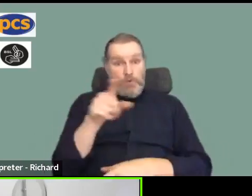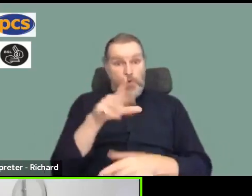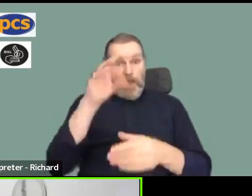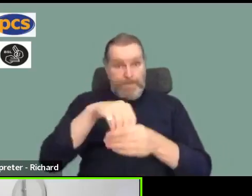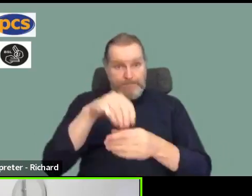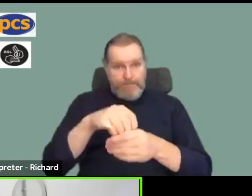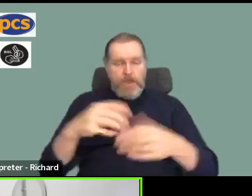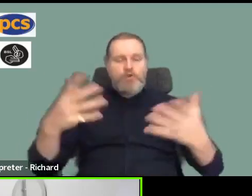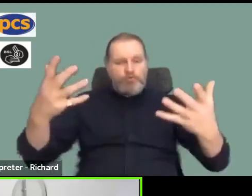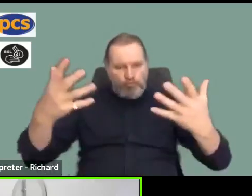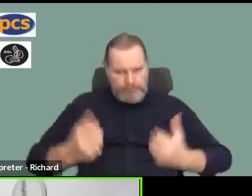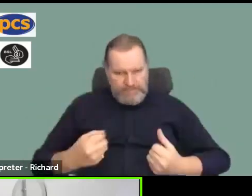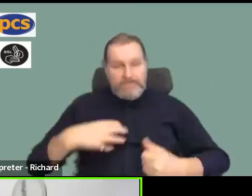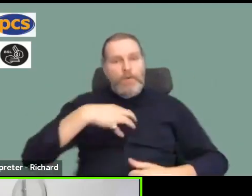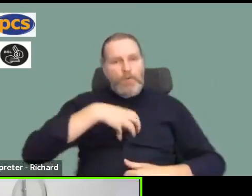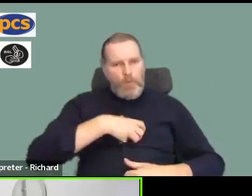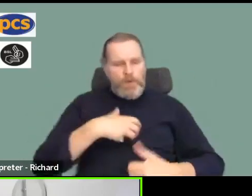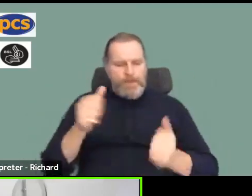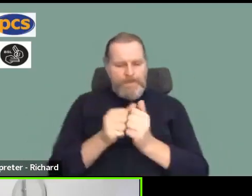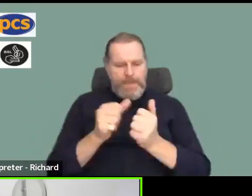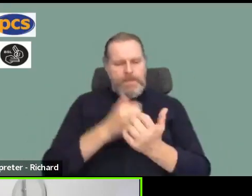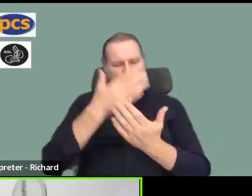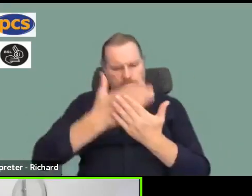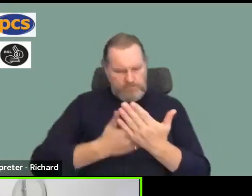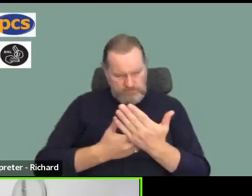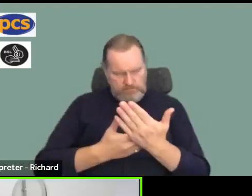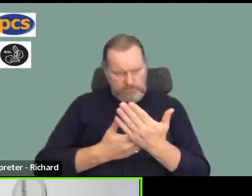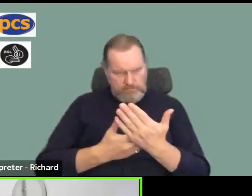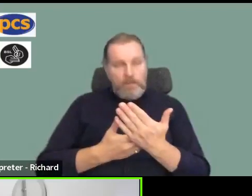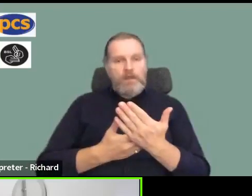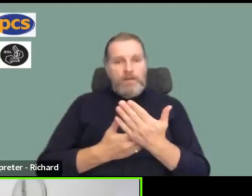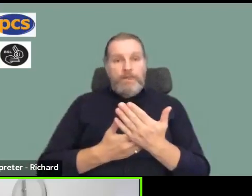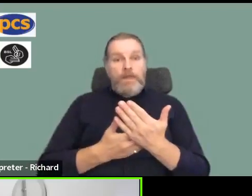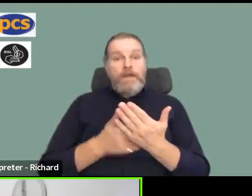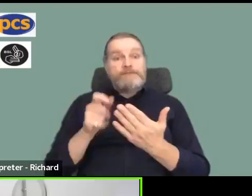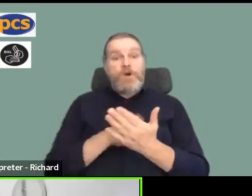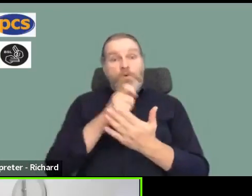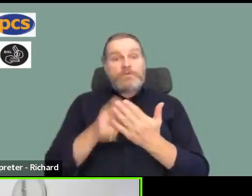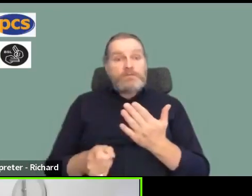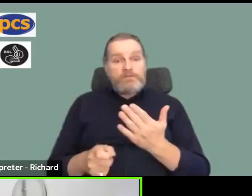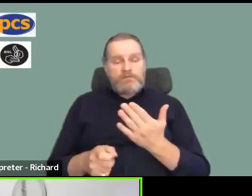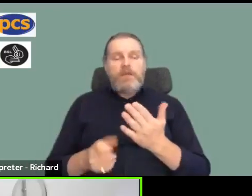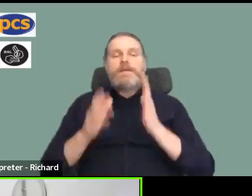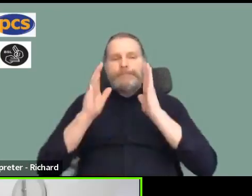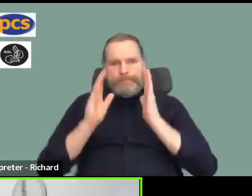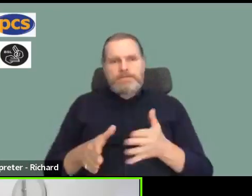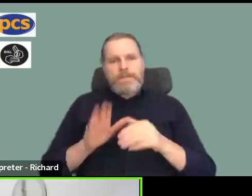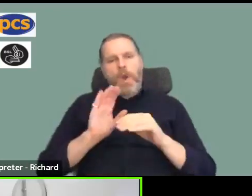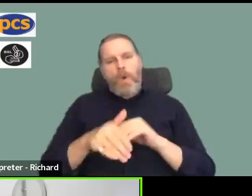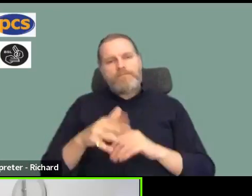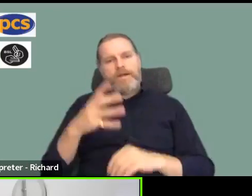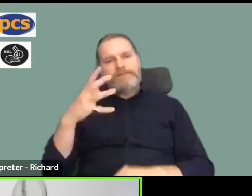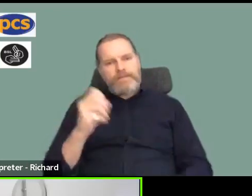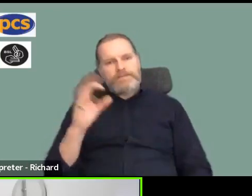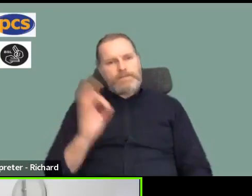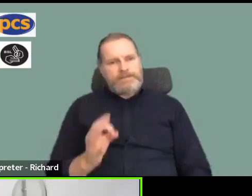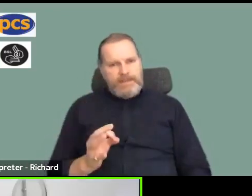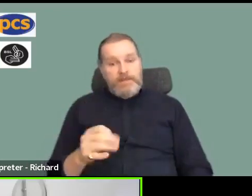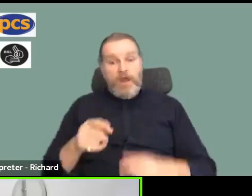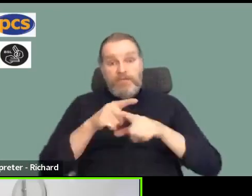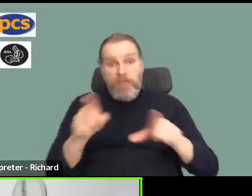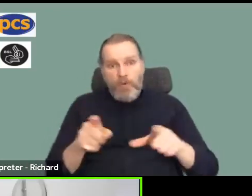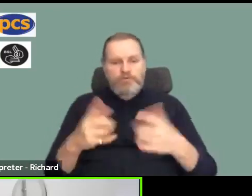and we must have returned more than 50% of those ballot papers issued. OK,